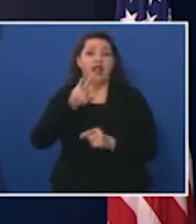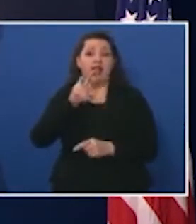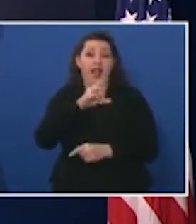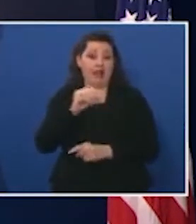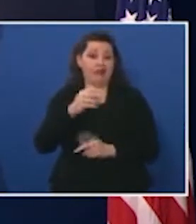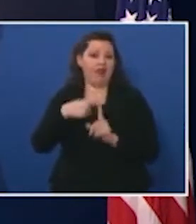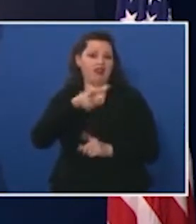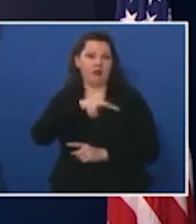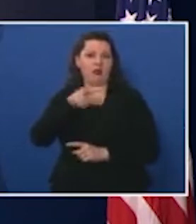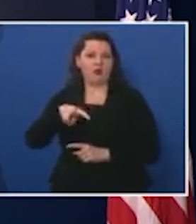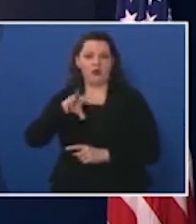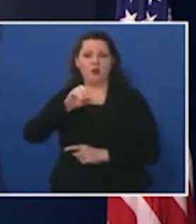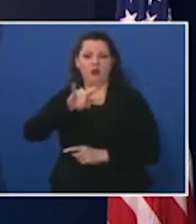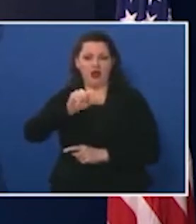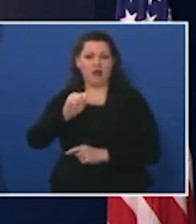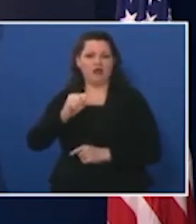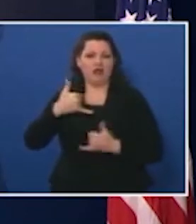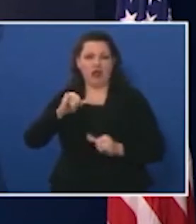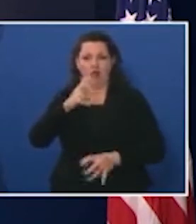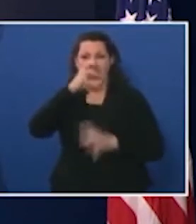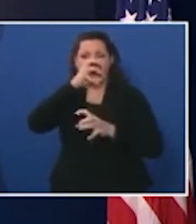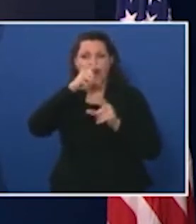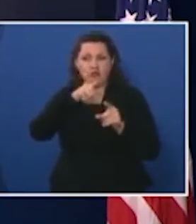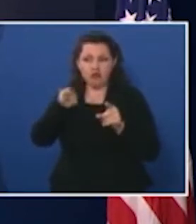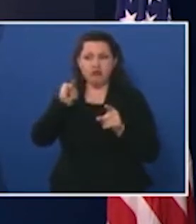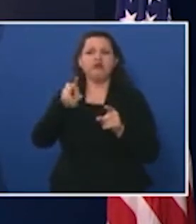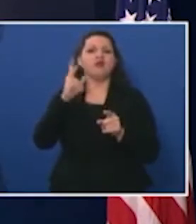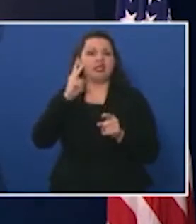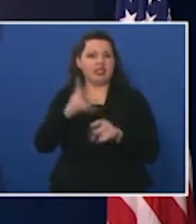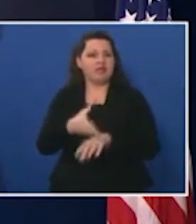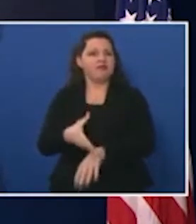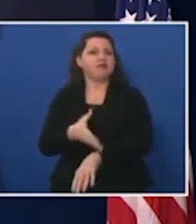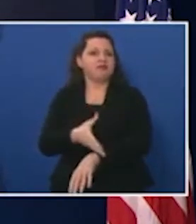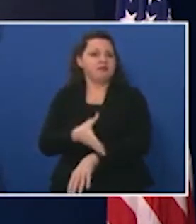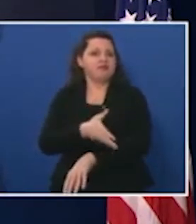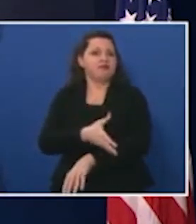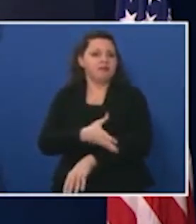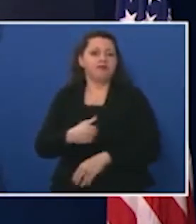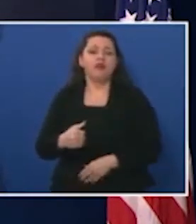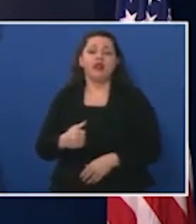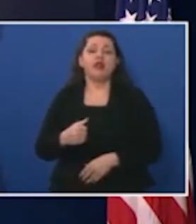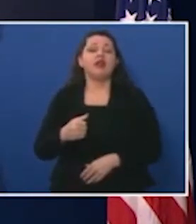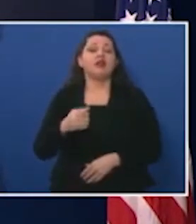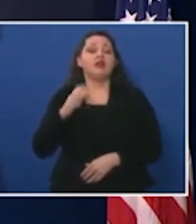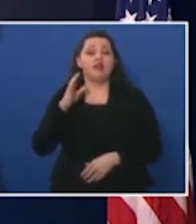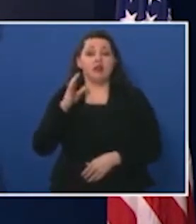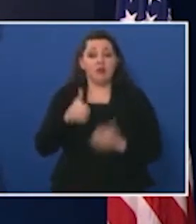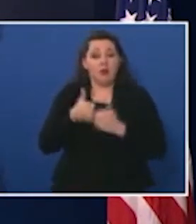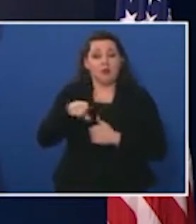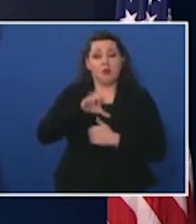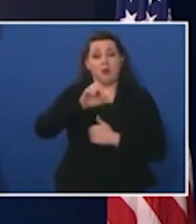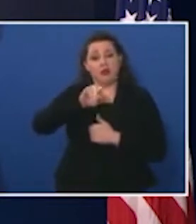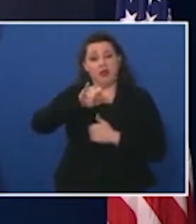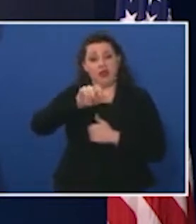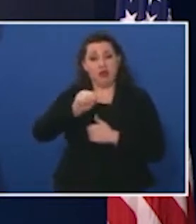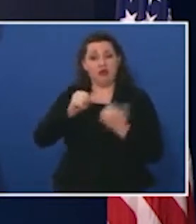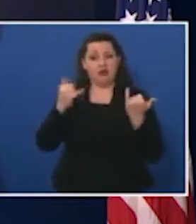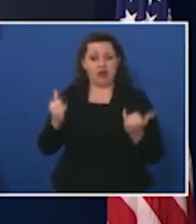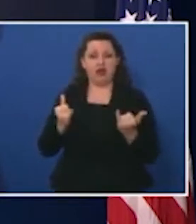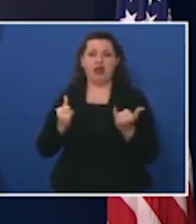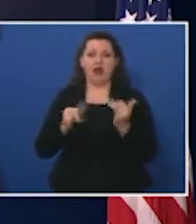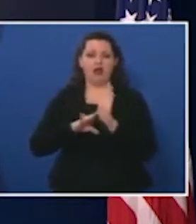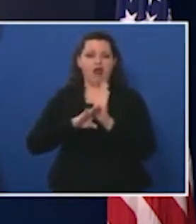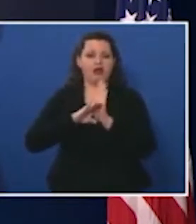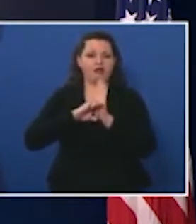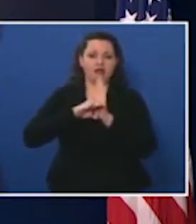where restrictions remained in place and we've seen significant progress the majority of these counties have achieved a consistent